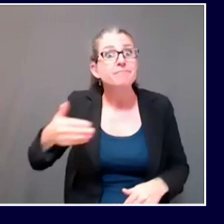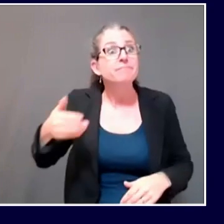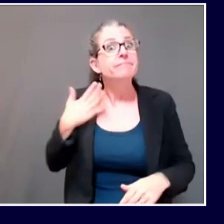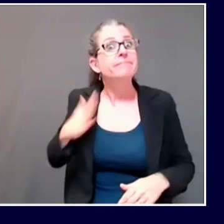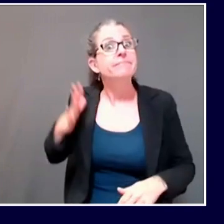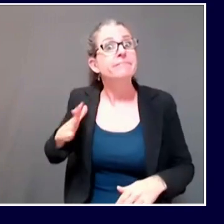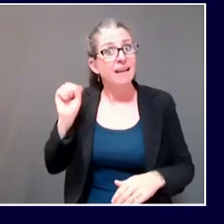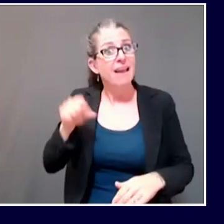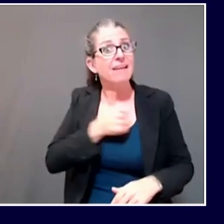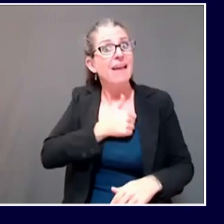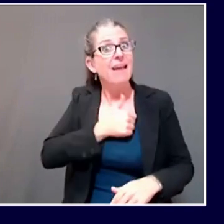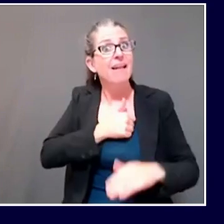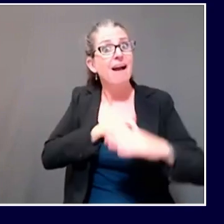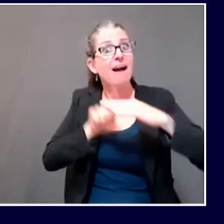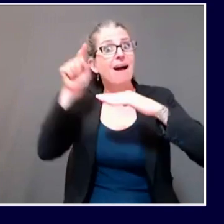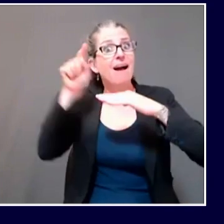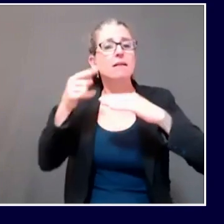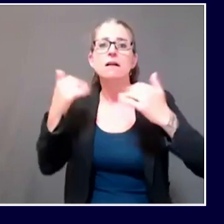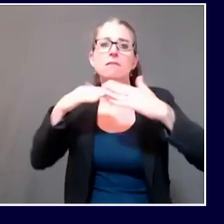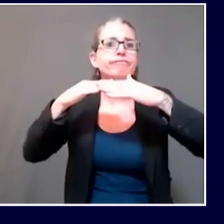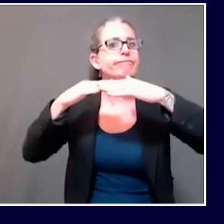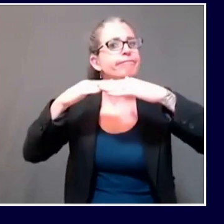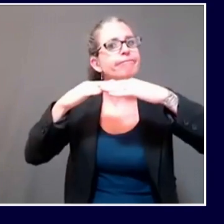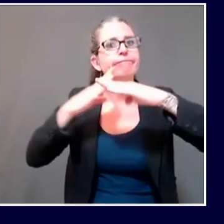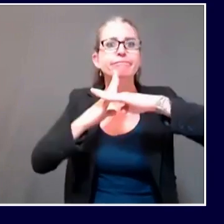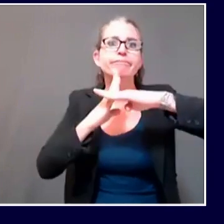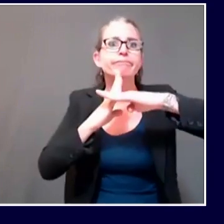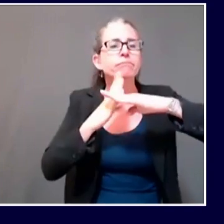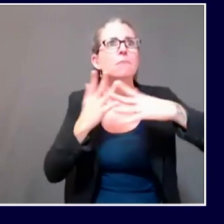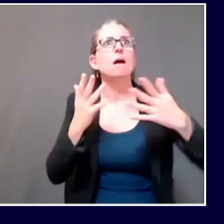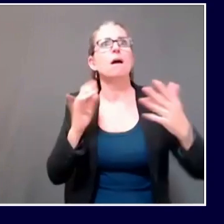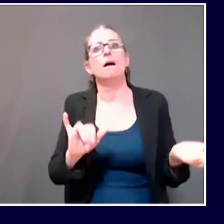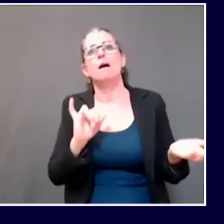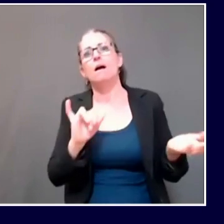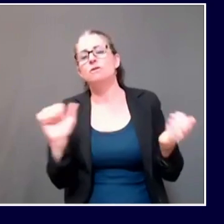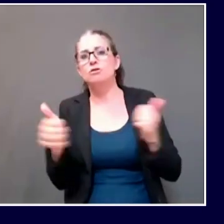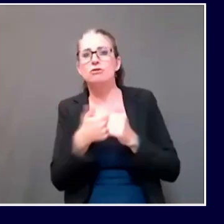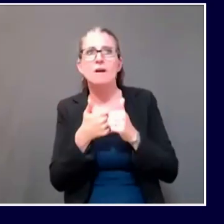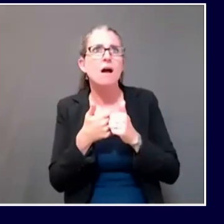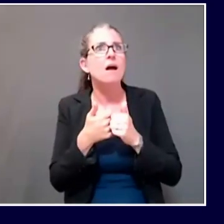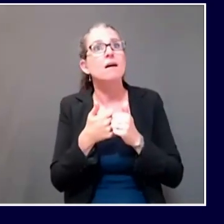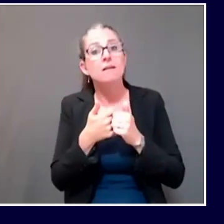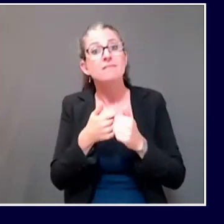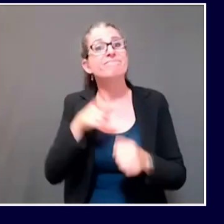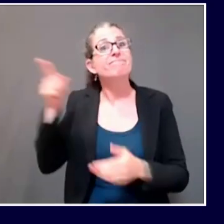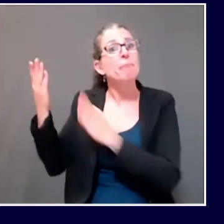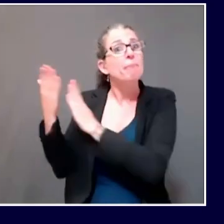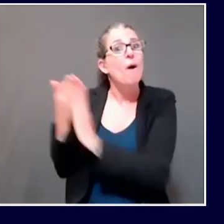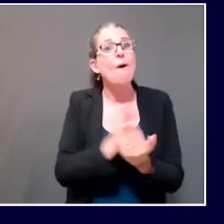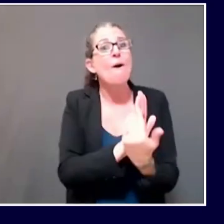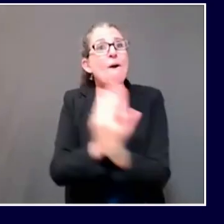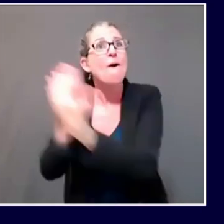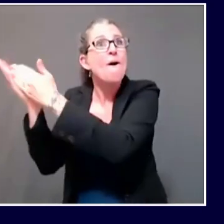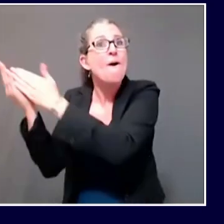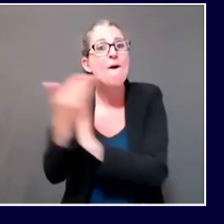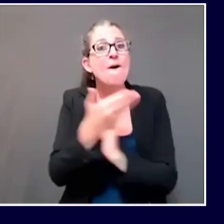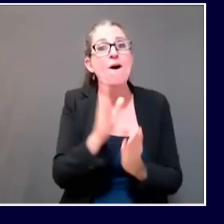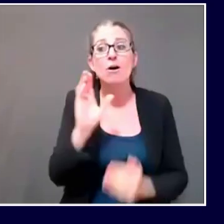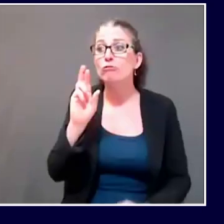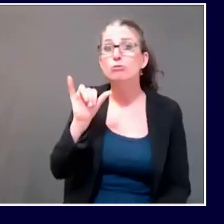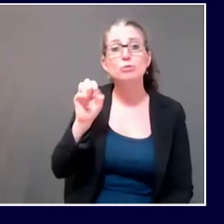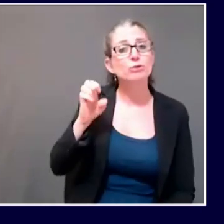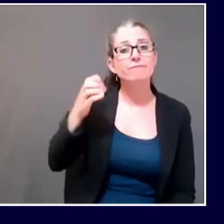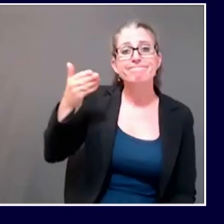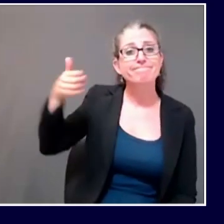stoppage of cruise ships likewise has affected tourism industries, hospitality industries, and farms and